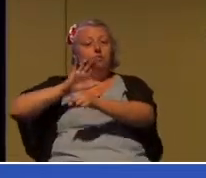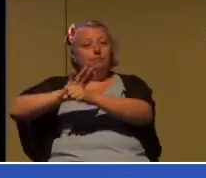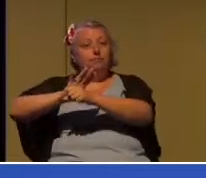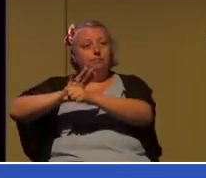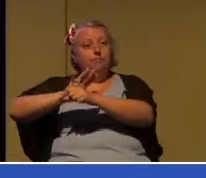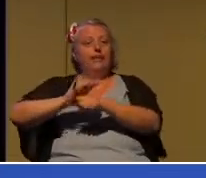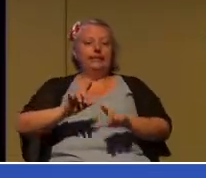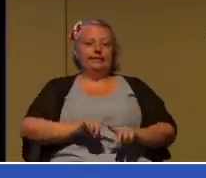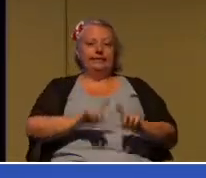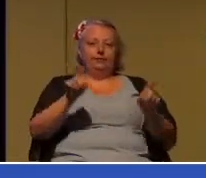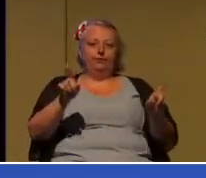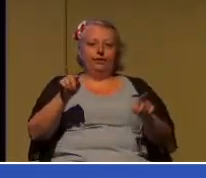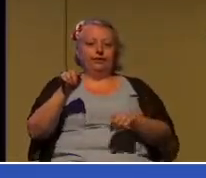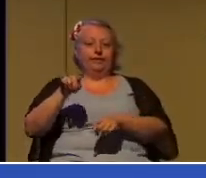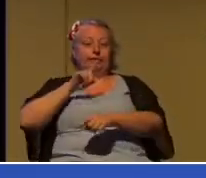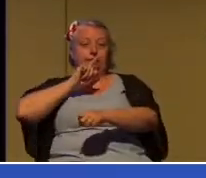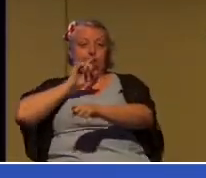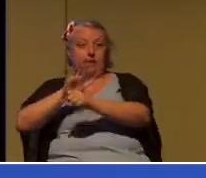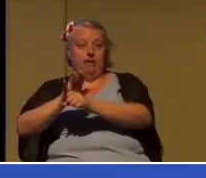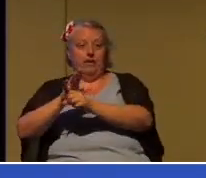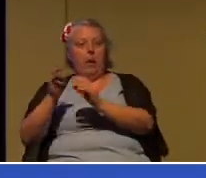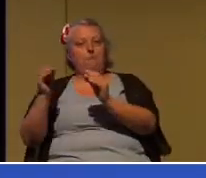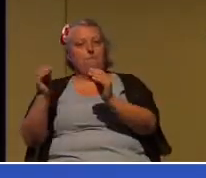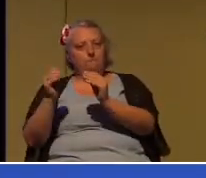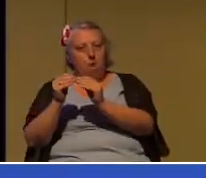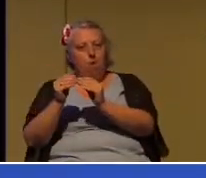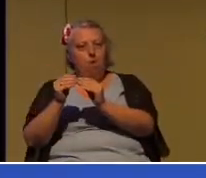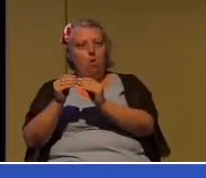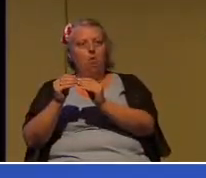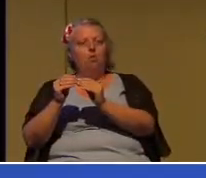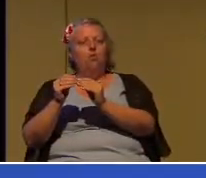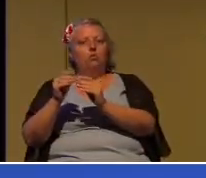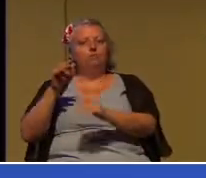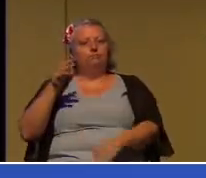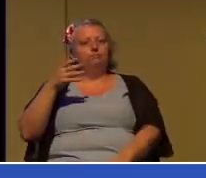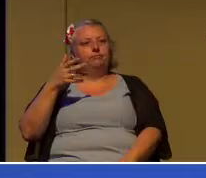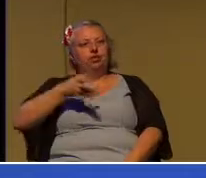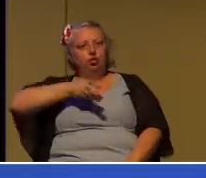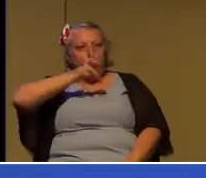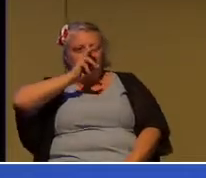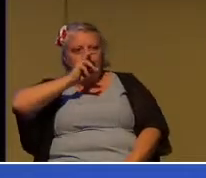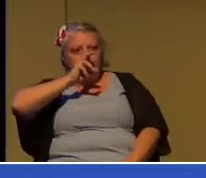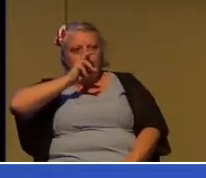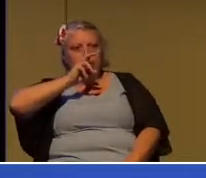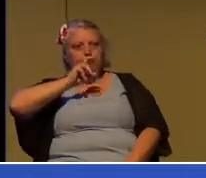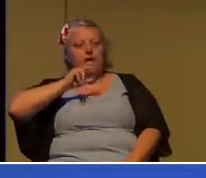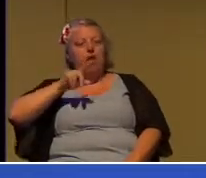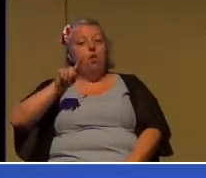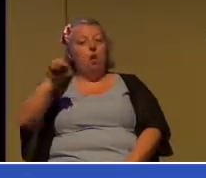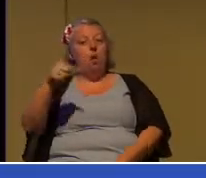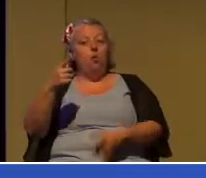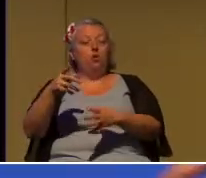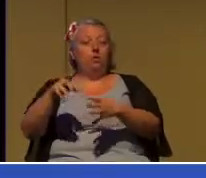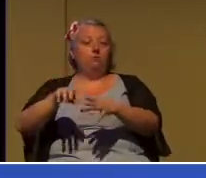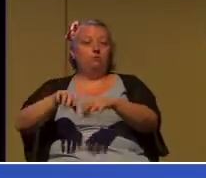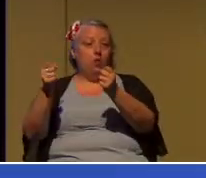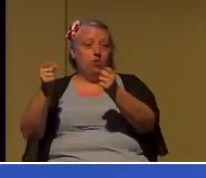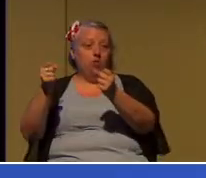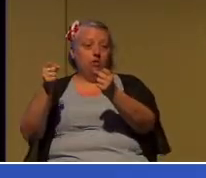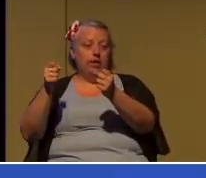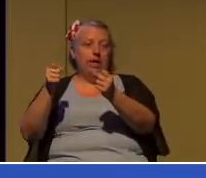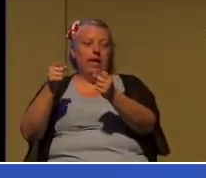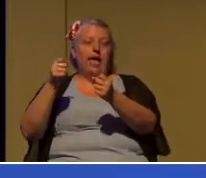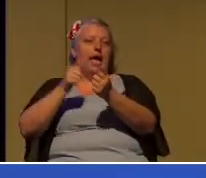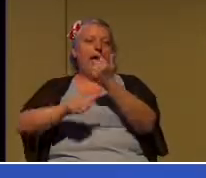a covenant is far more solemn and may only be broken under the most unusual